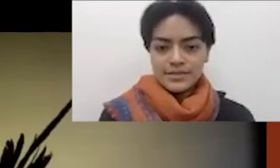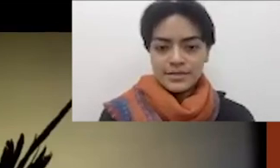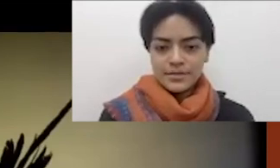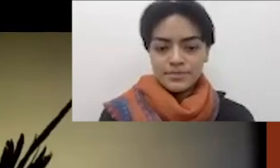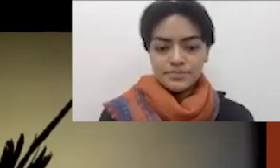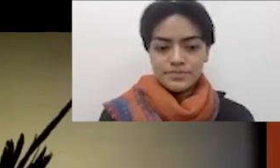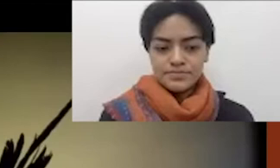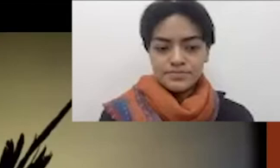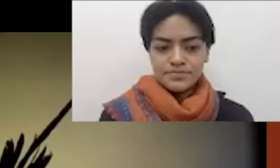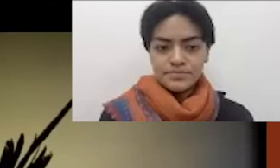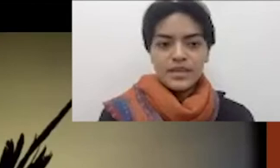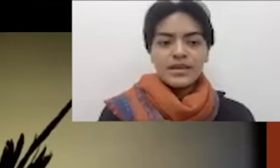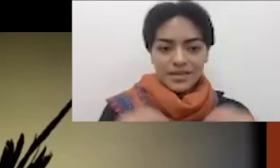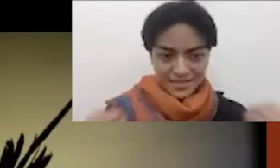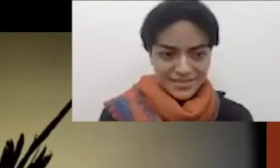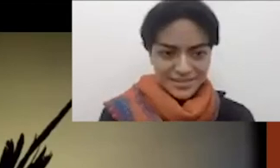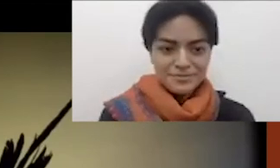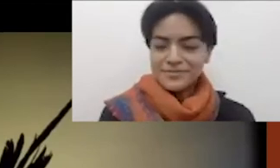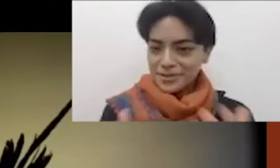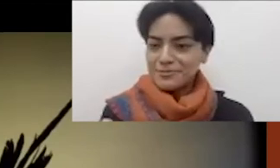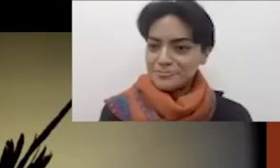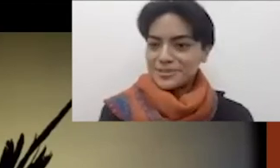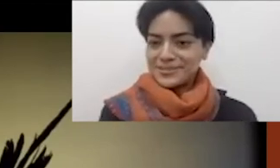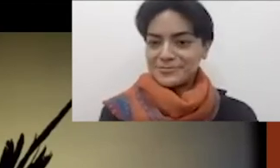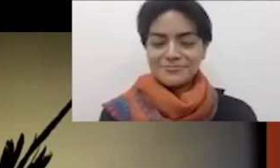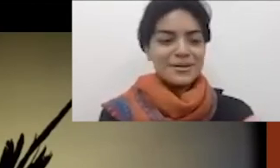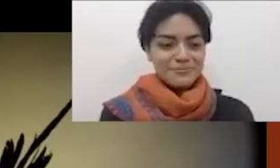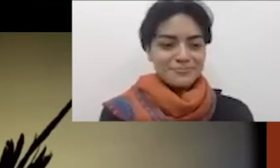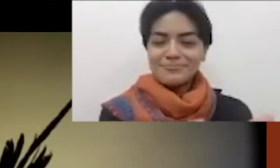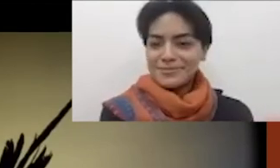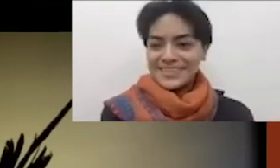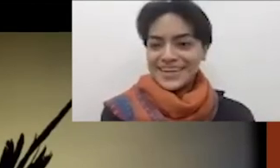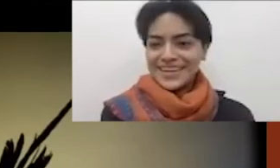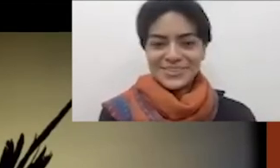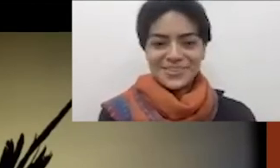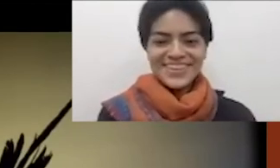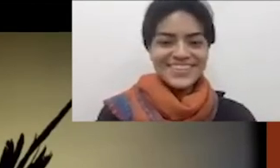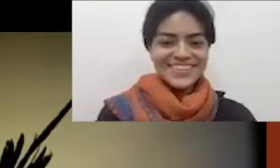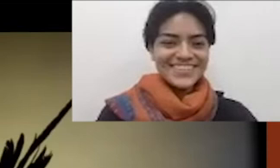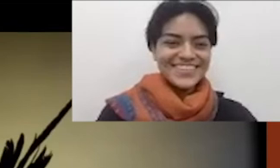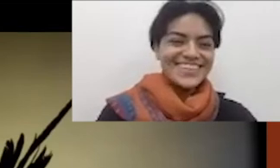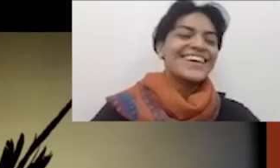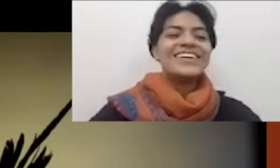of what we're going to, of what these guidelines are.